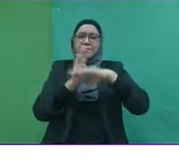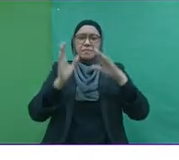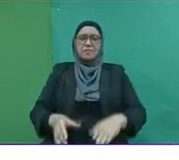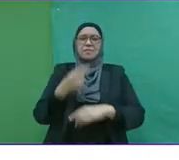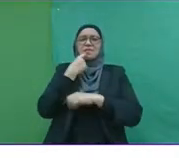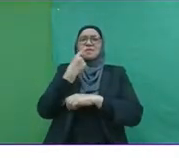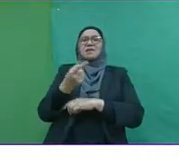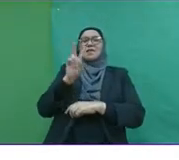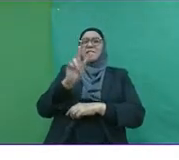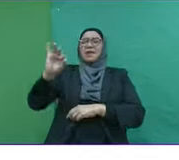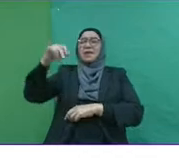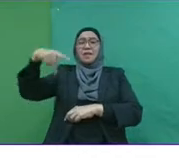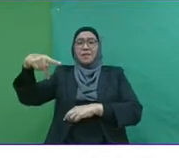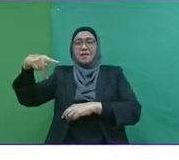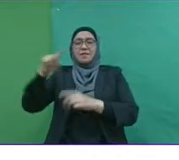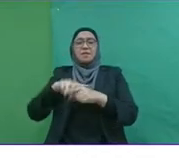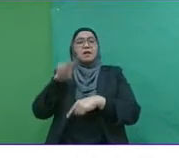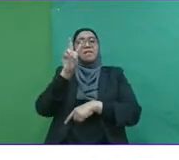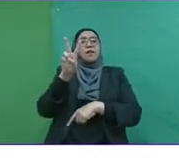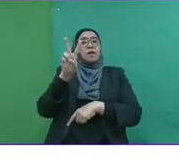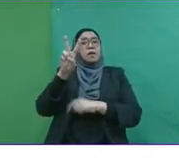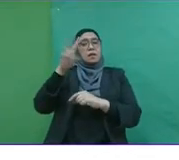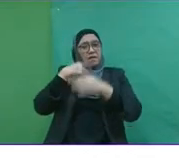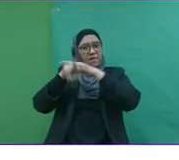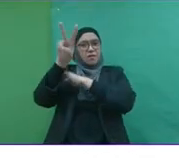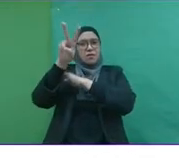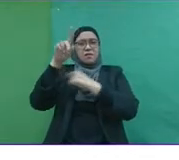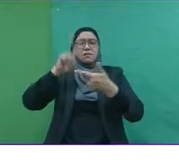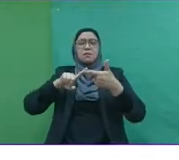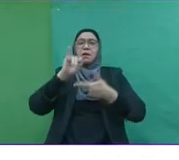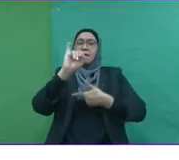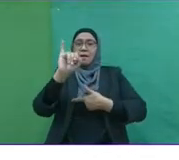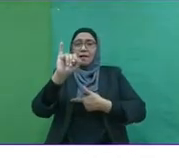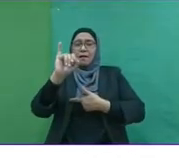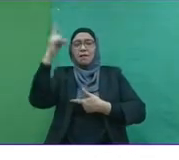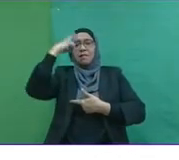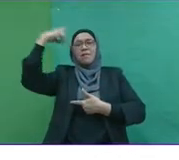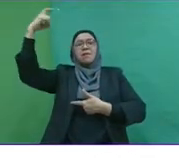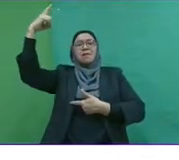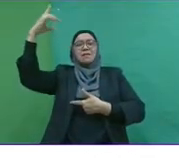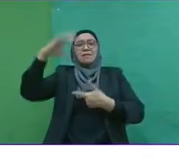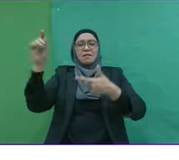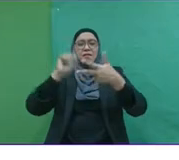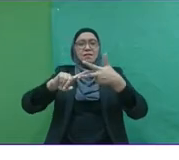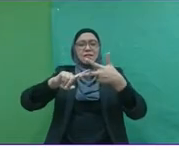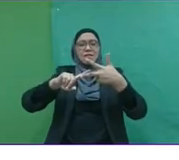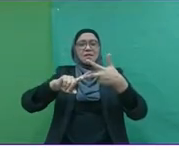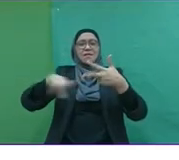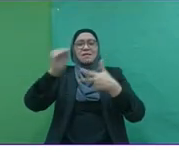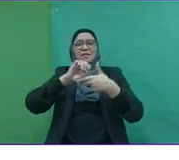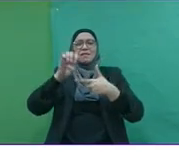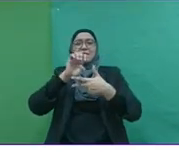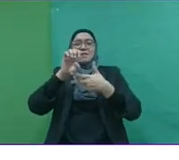as VIP people, but the V stands for Vision, I for Imagination, and P for